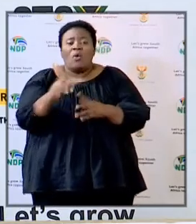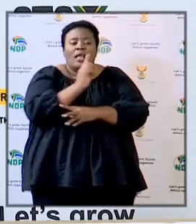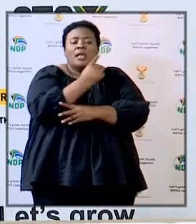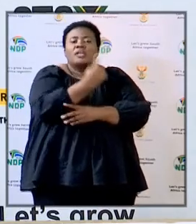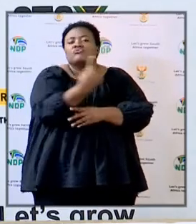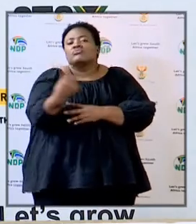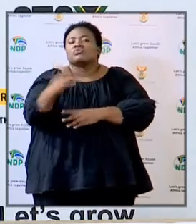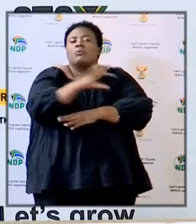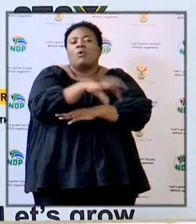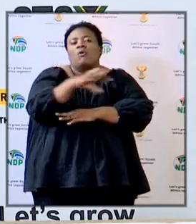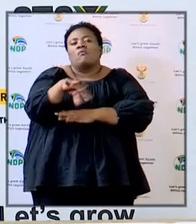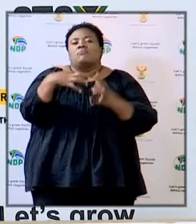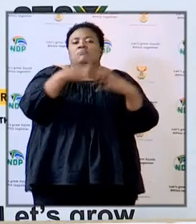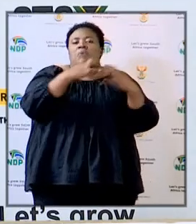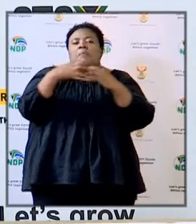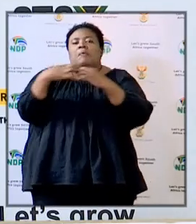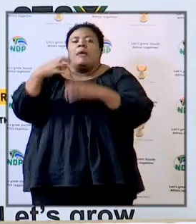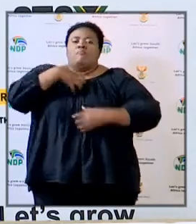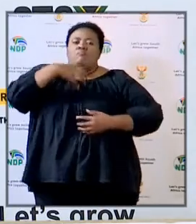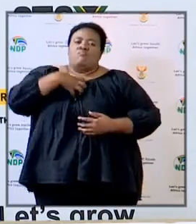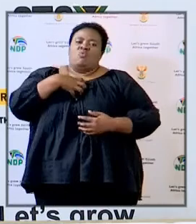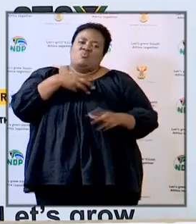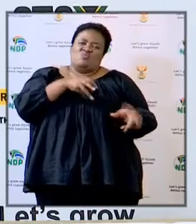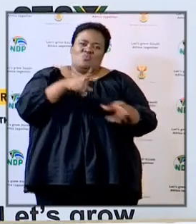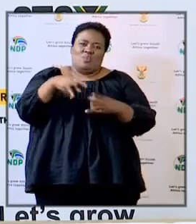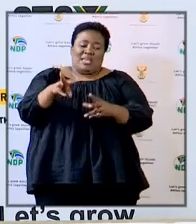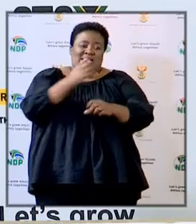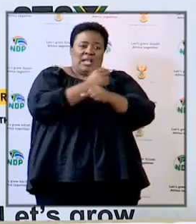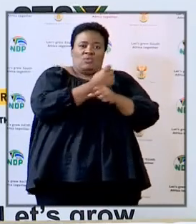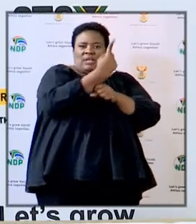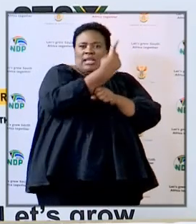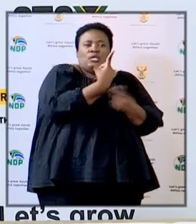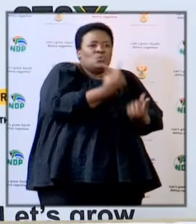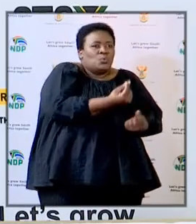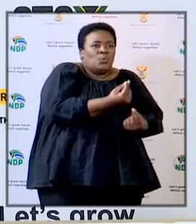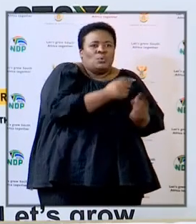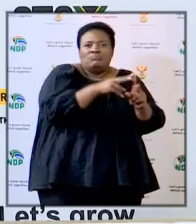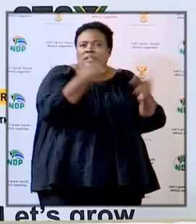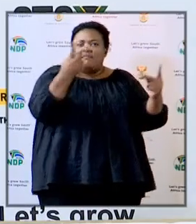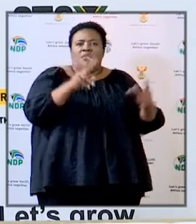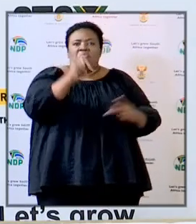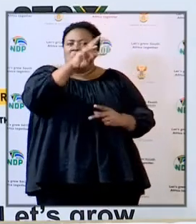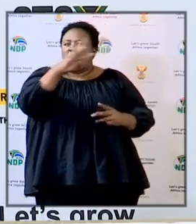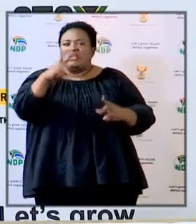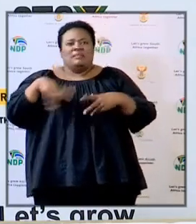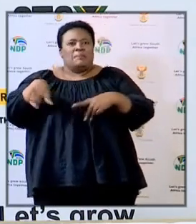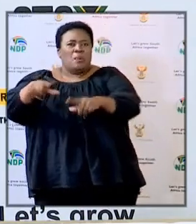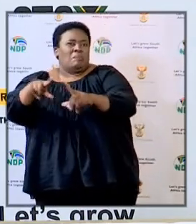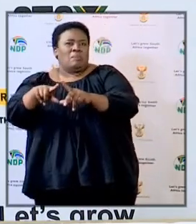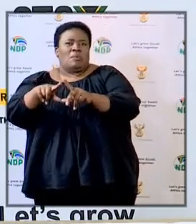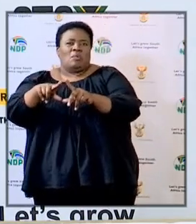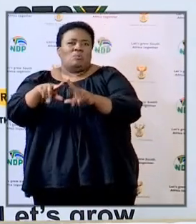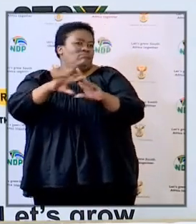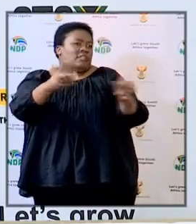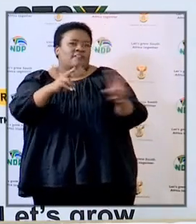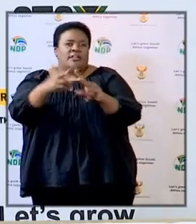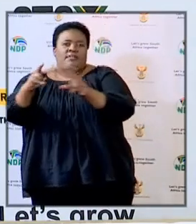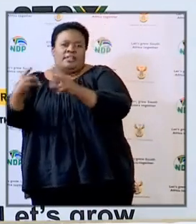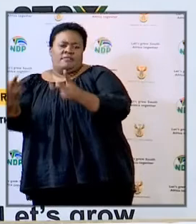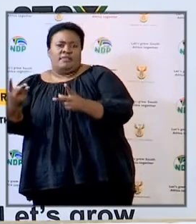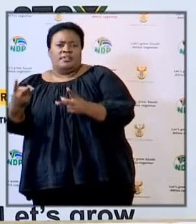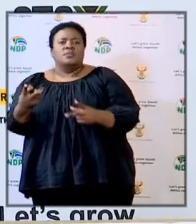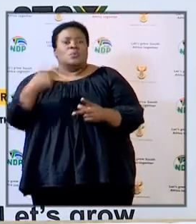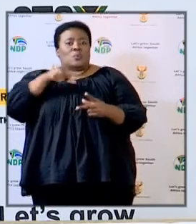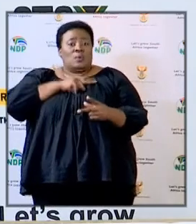come with their own different innovations what Gauteng is doing is very different from Northwest very different from Dimpopo but for us the principle